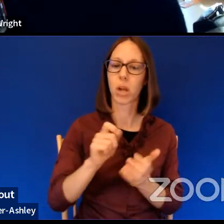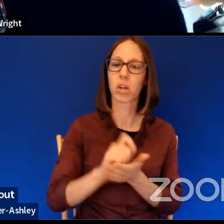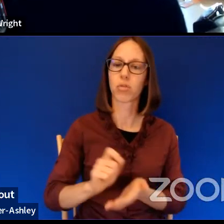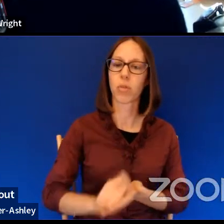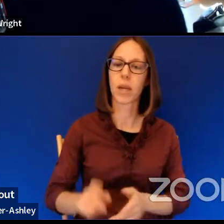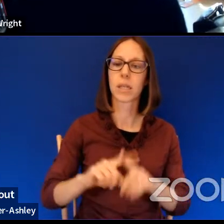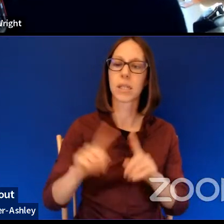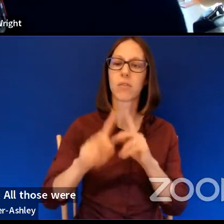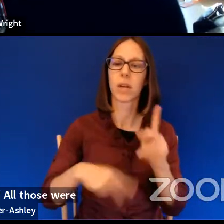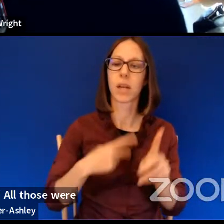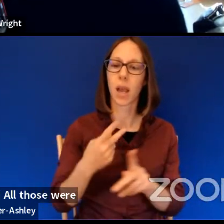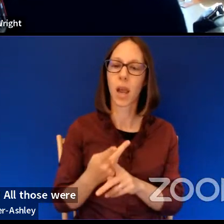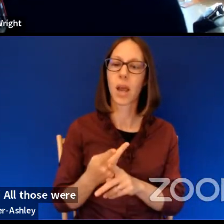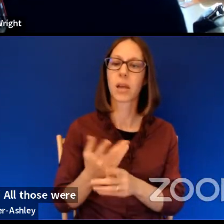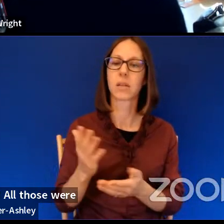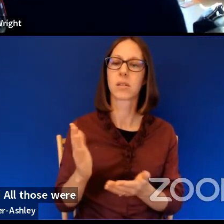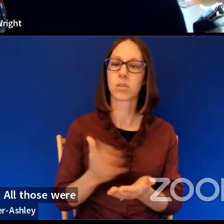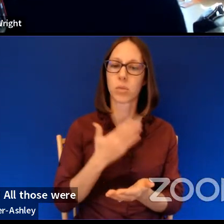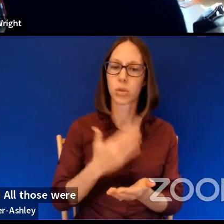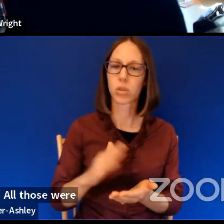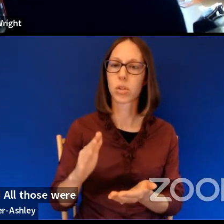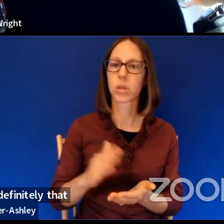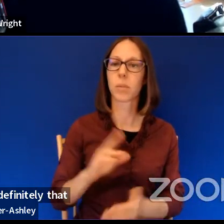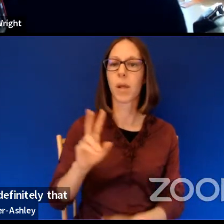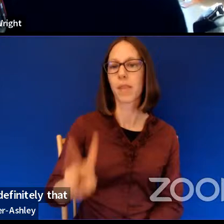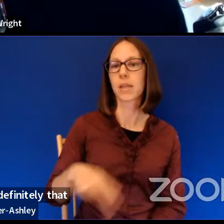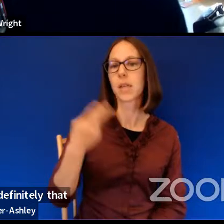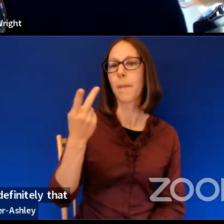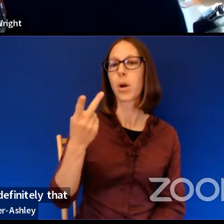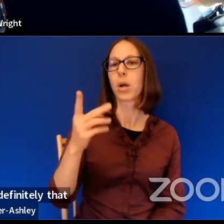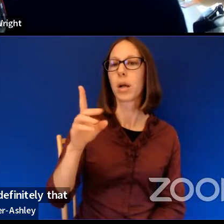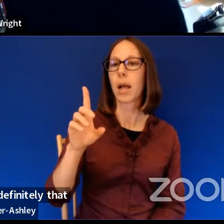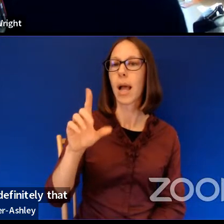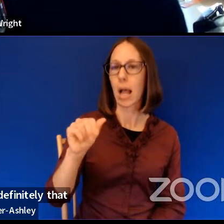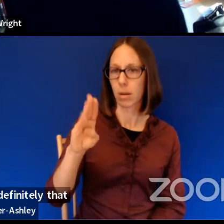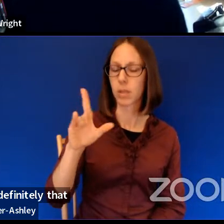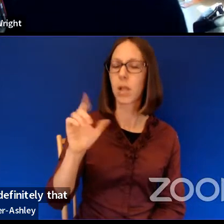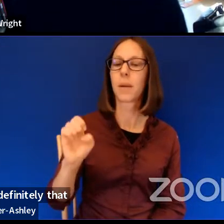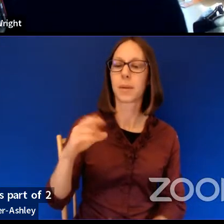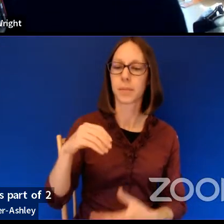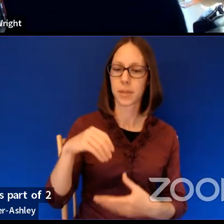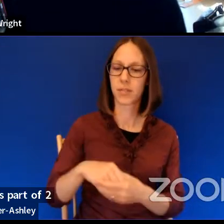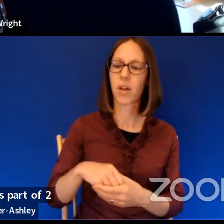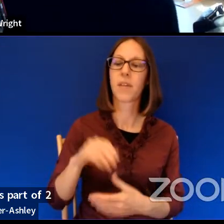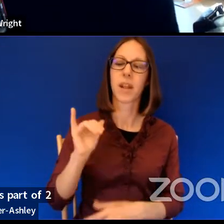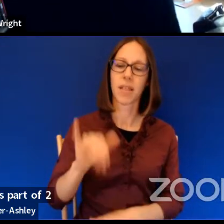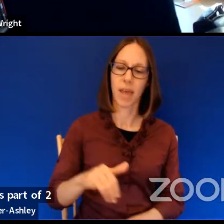music, but definitely that double album quite explicitly was part of Two Repel Ghosts.